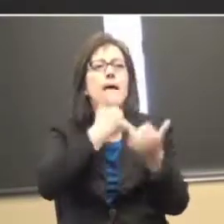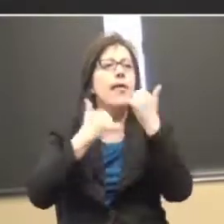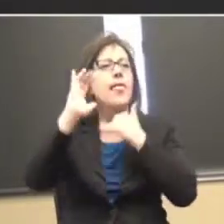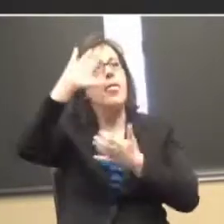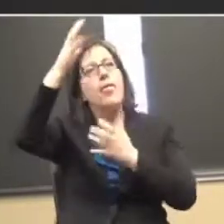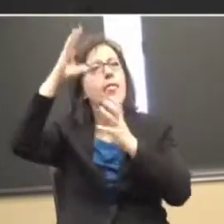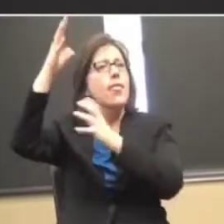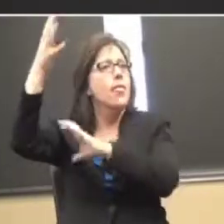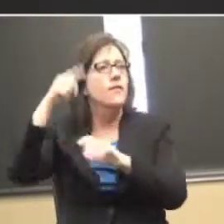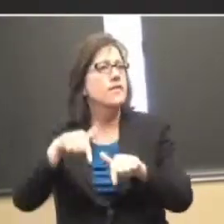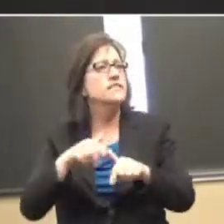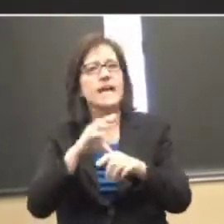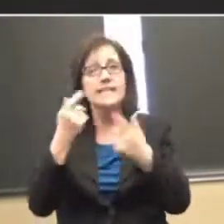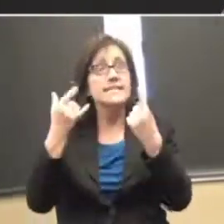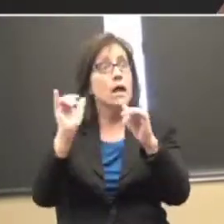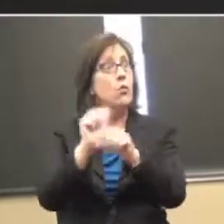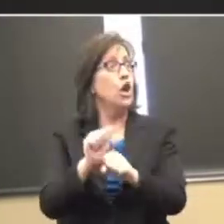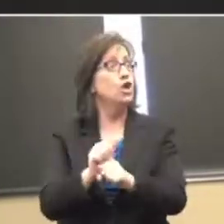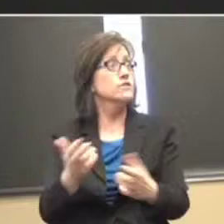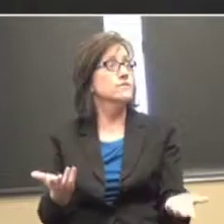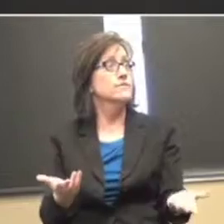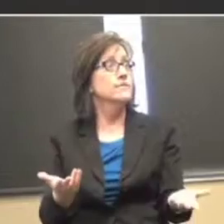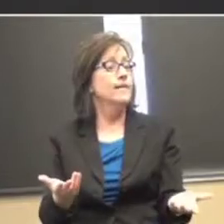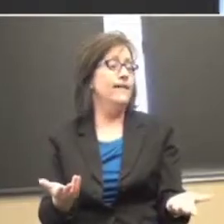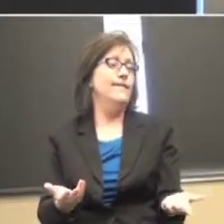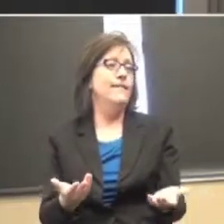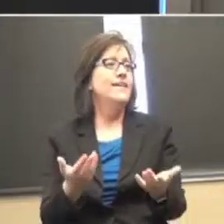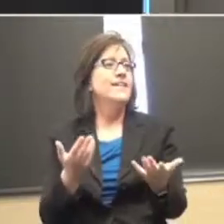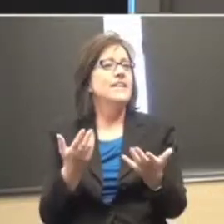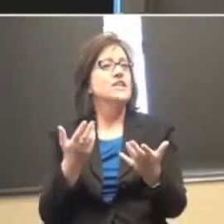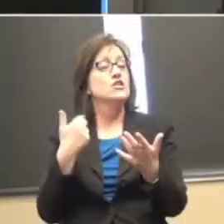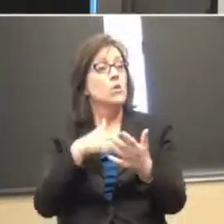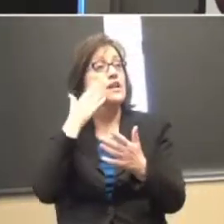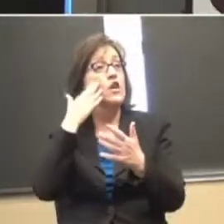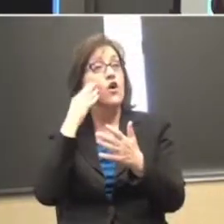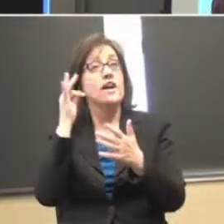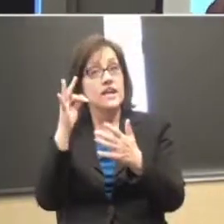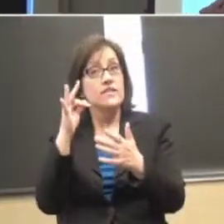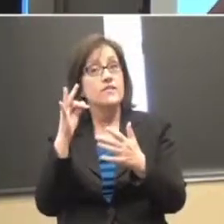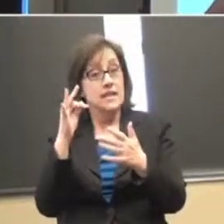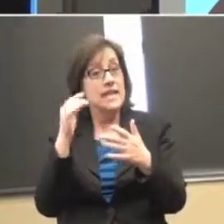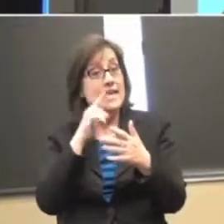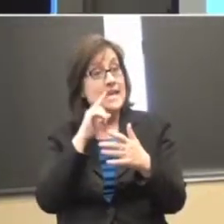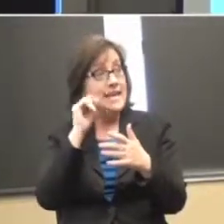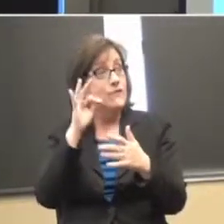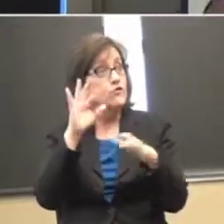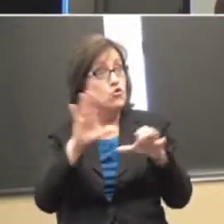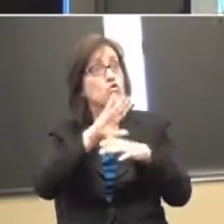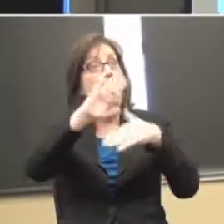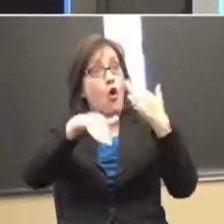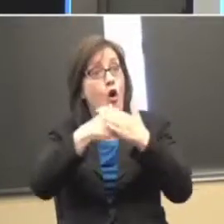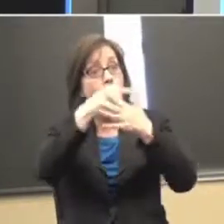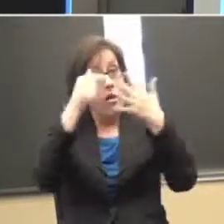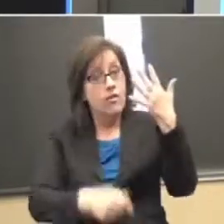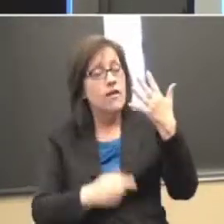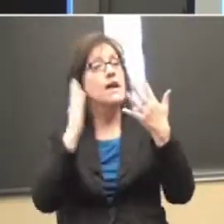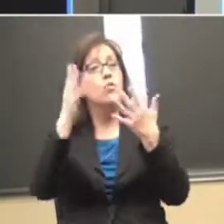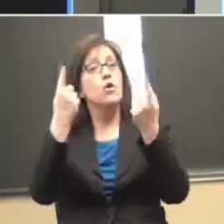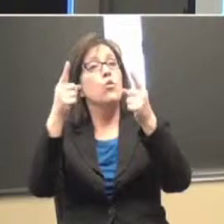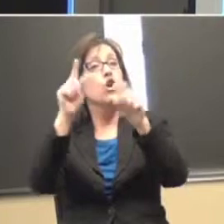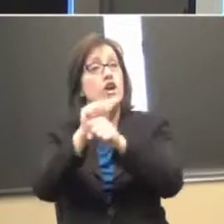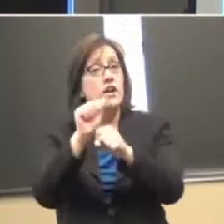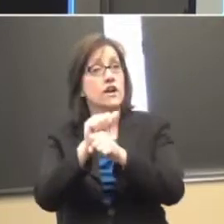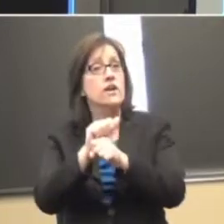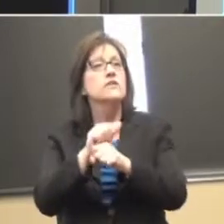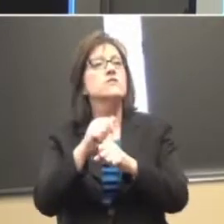And they still work, all right? So we know it works if you do all of these things. Now, let's take the check-out out of it and see